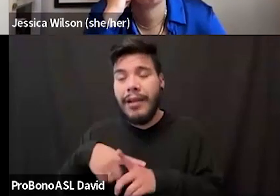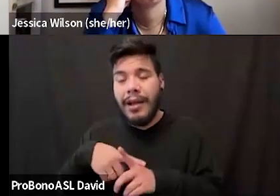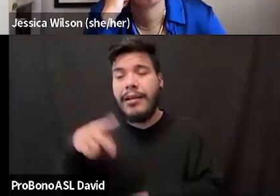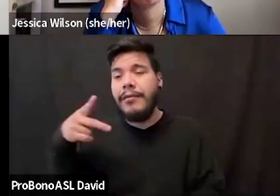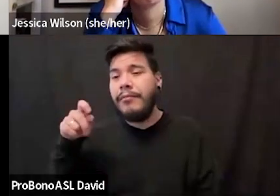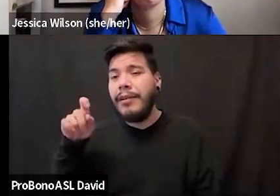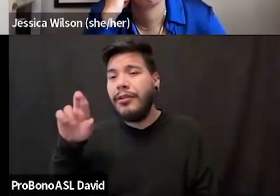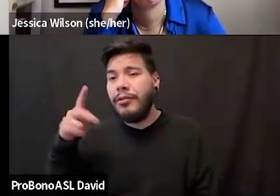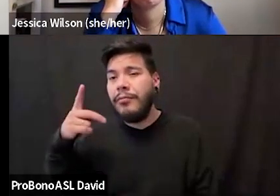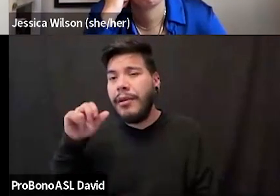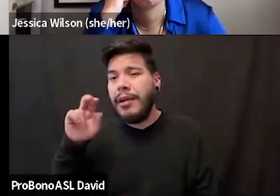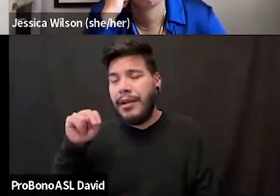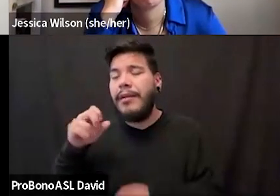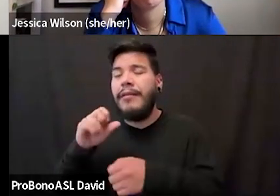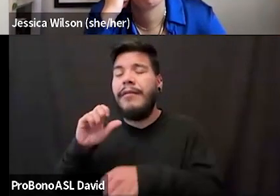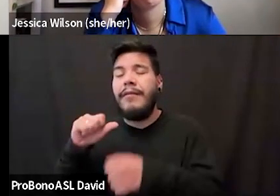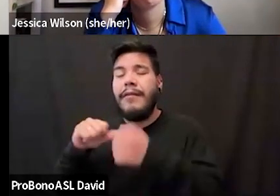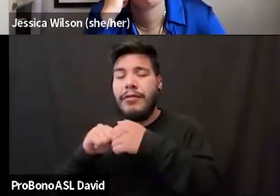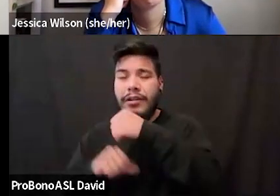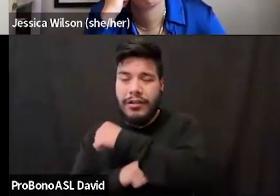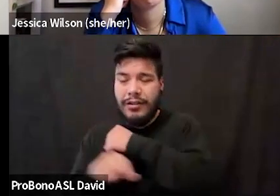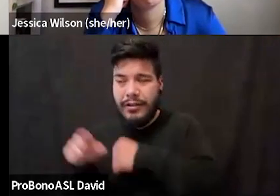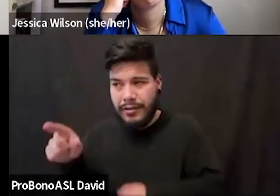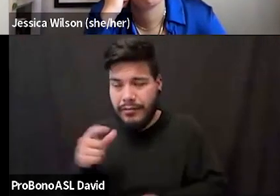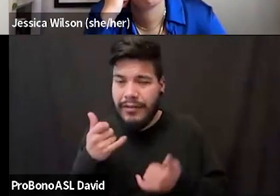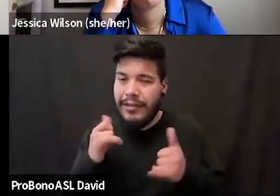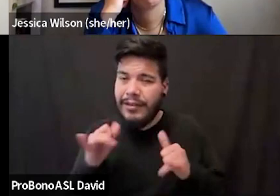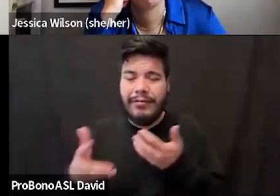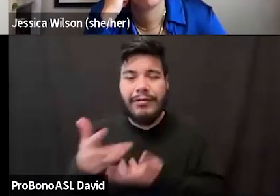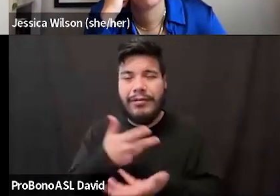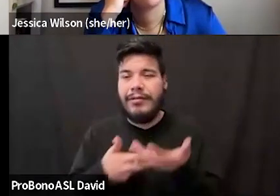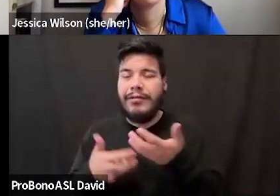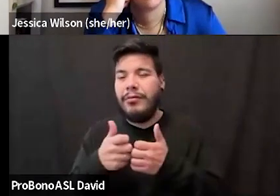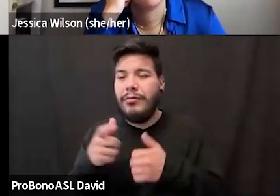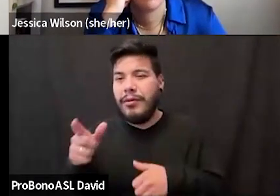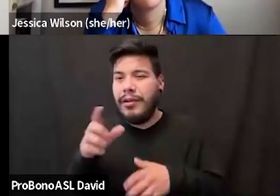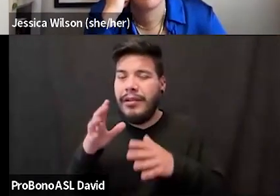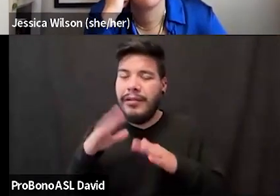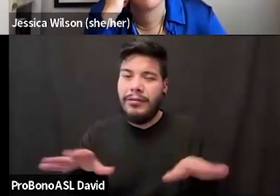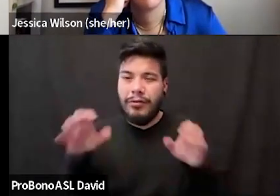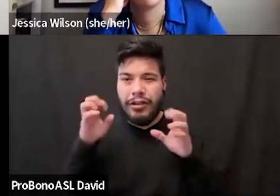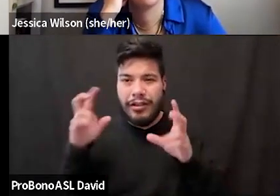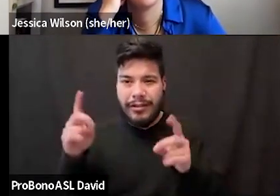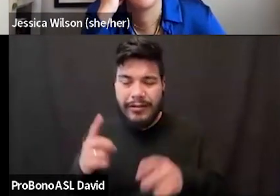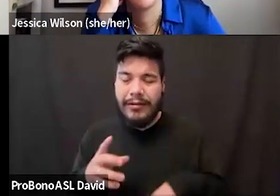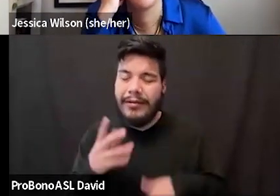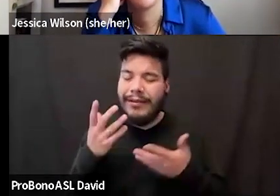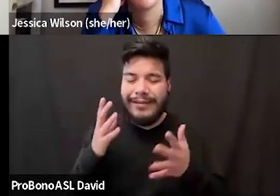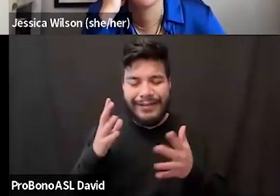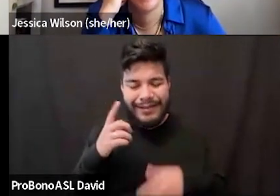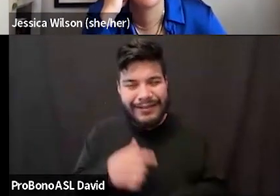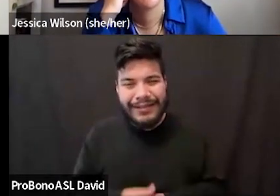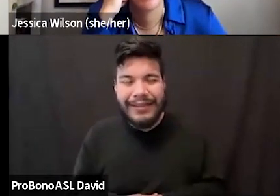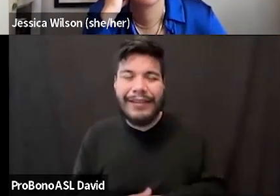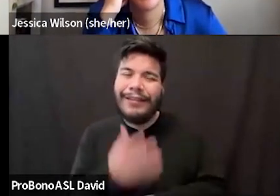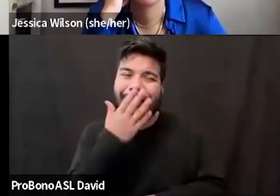getting that education with children, and I don't know what else to say. So that was all of mine. Thank you. That's a great start.